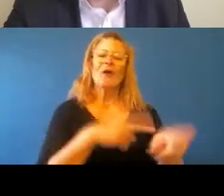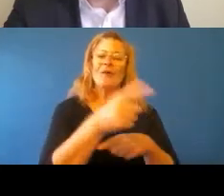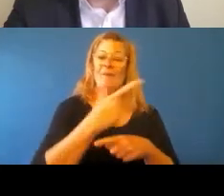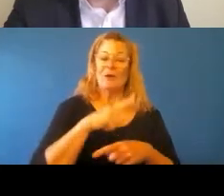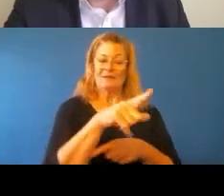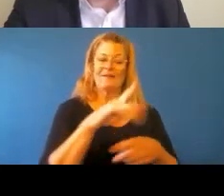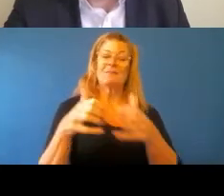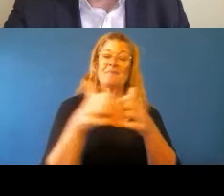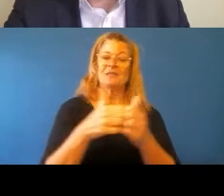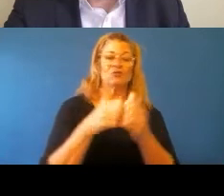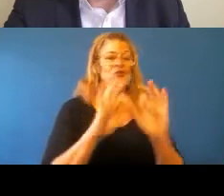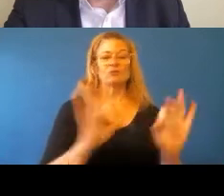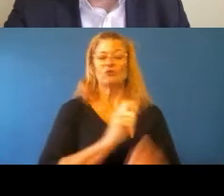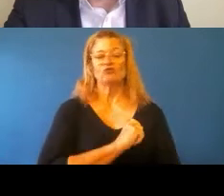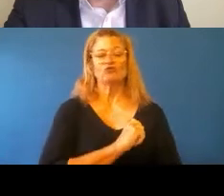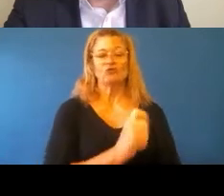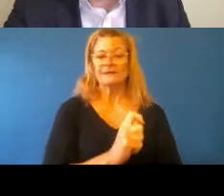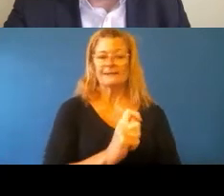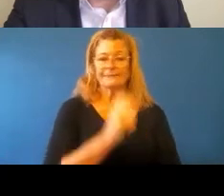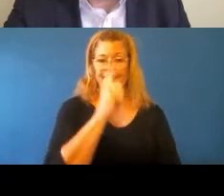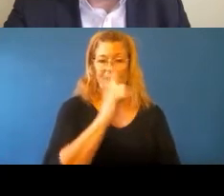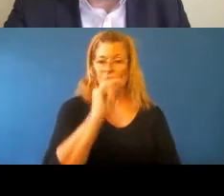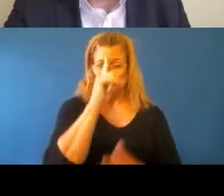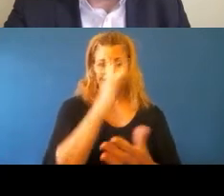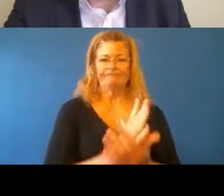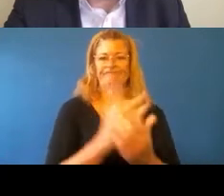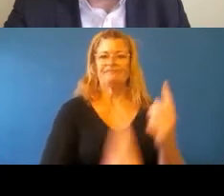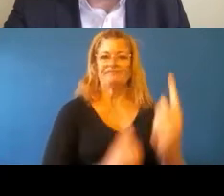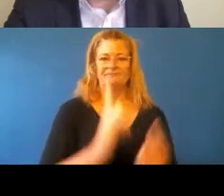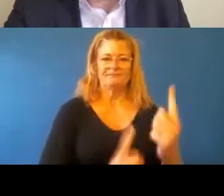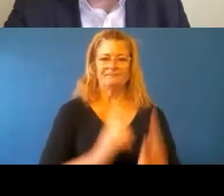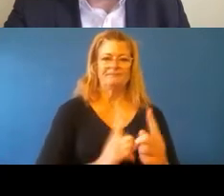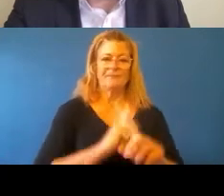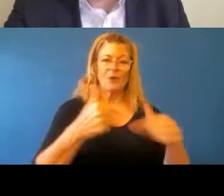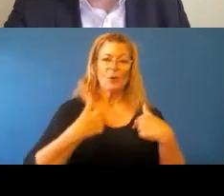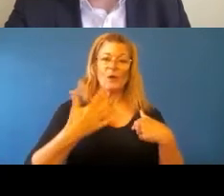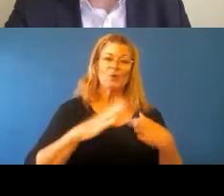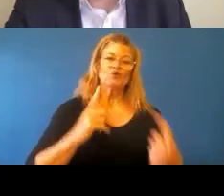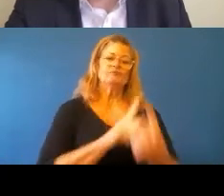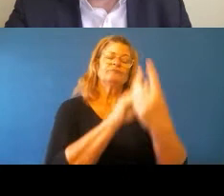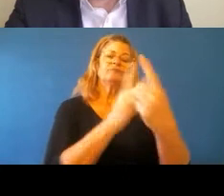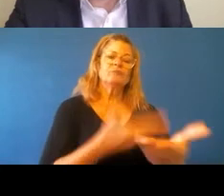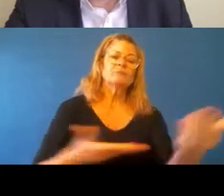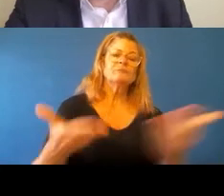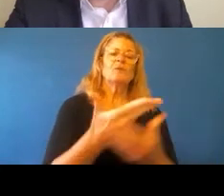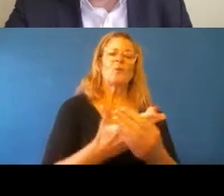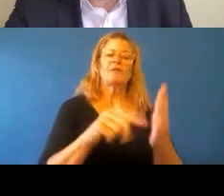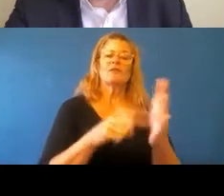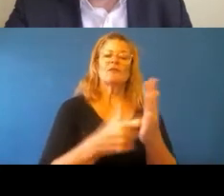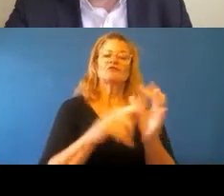What we want to do is have conversations at a strategic level with our IWI chairs, our tribal leaders who are mandated.